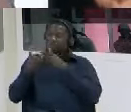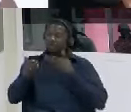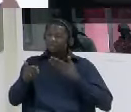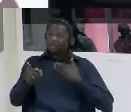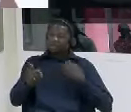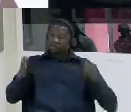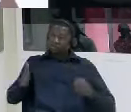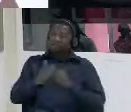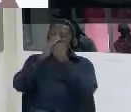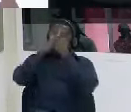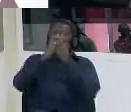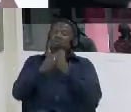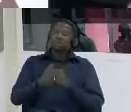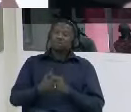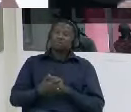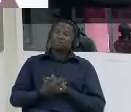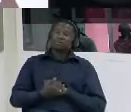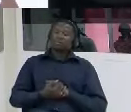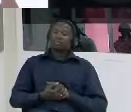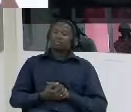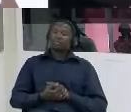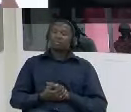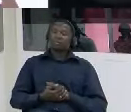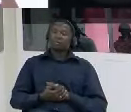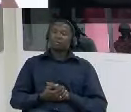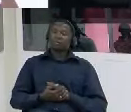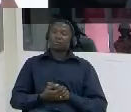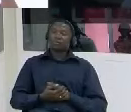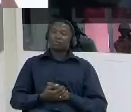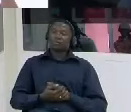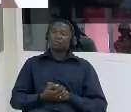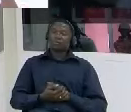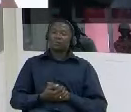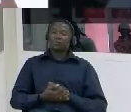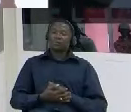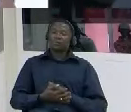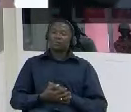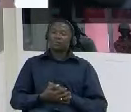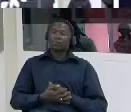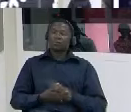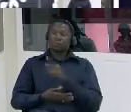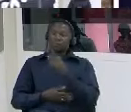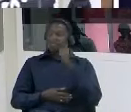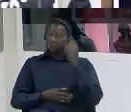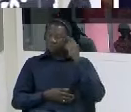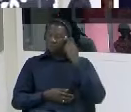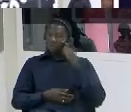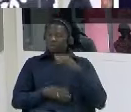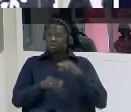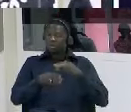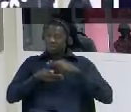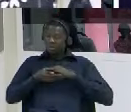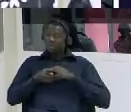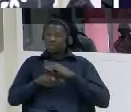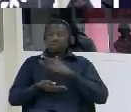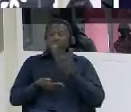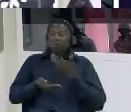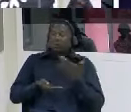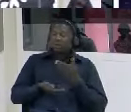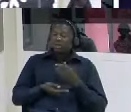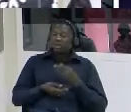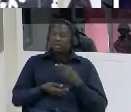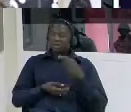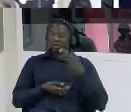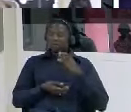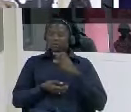and um did you receive any other information subsequently about what happened um to these people